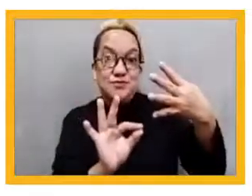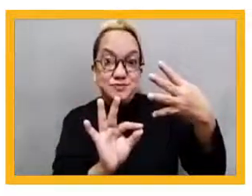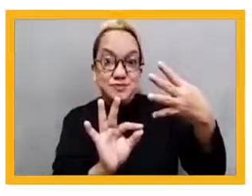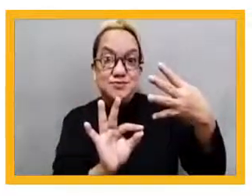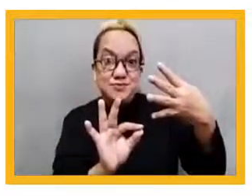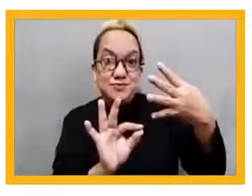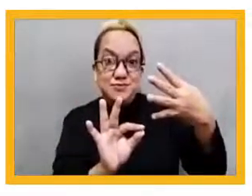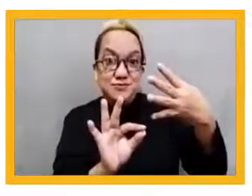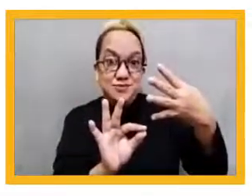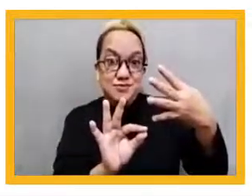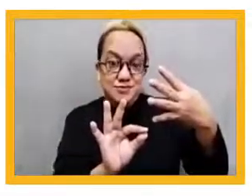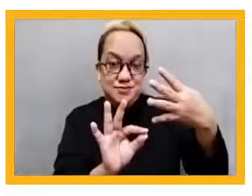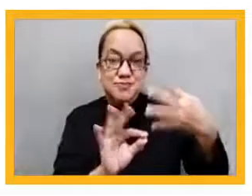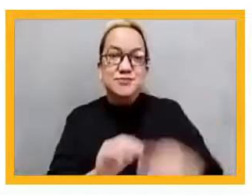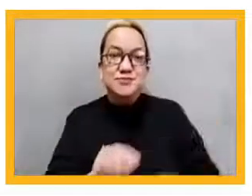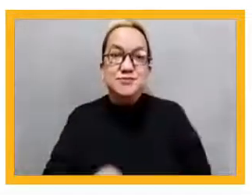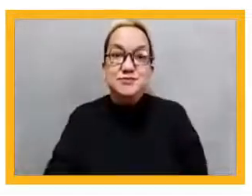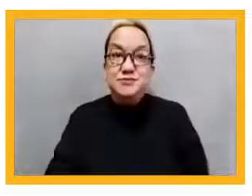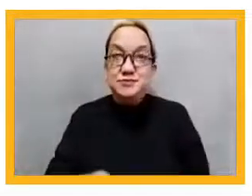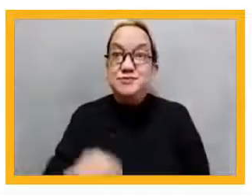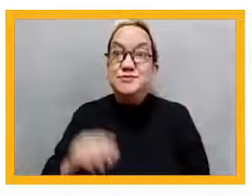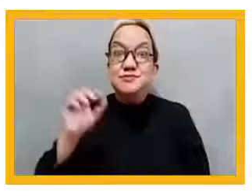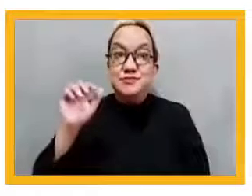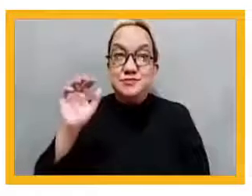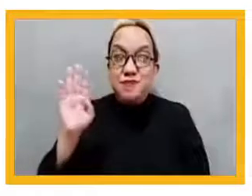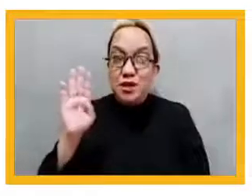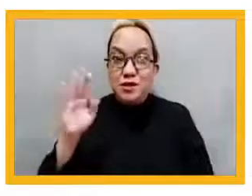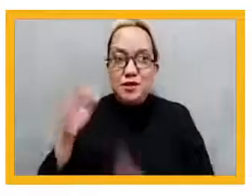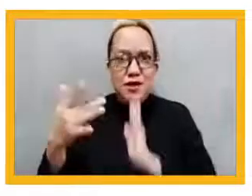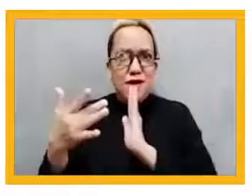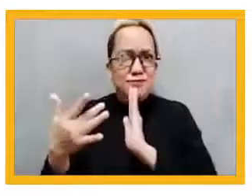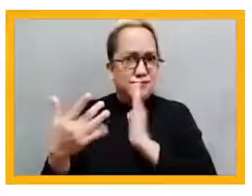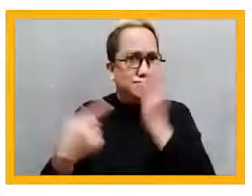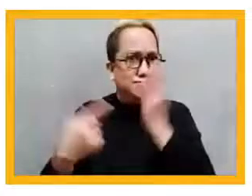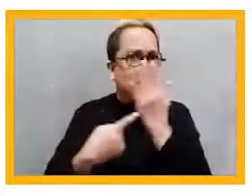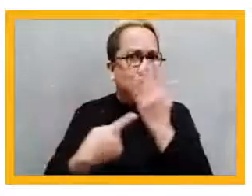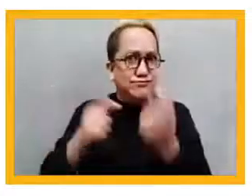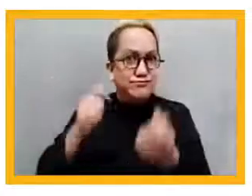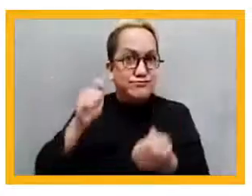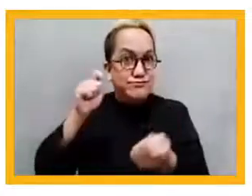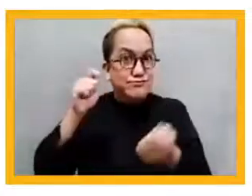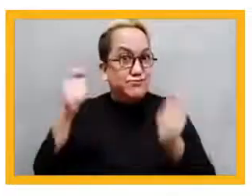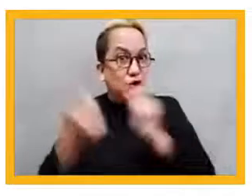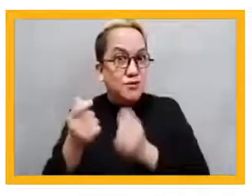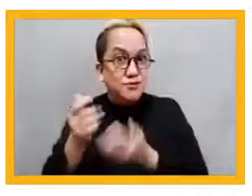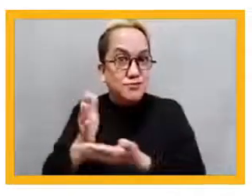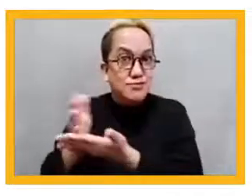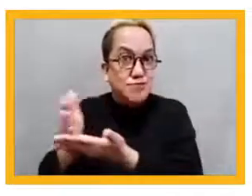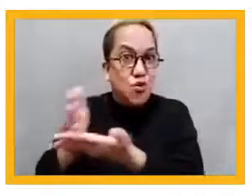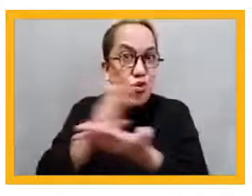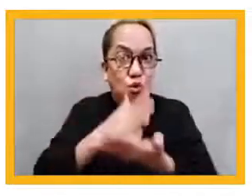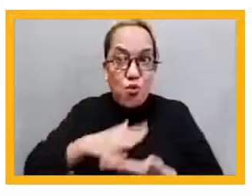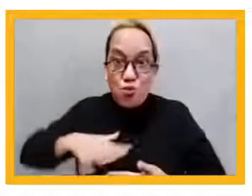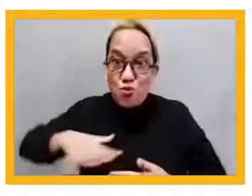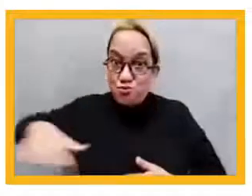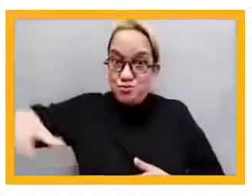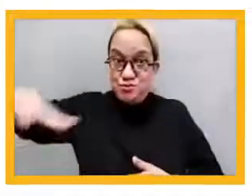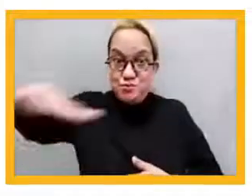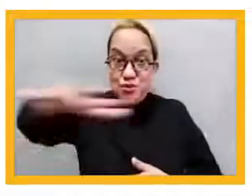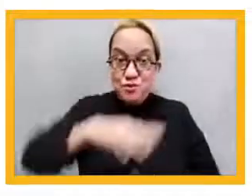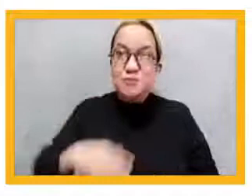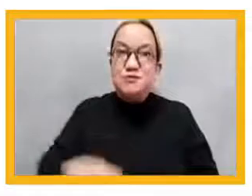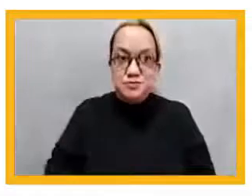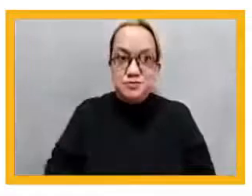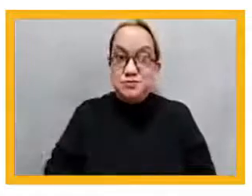digital transformation agenda, roadmap and global sharing network for all DMCs, C, preparing for employment